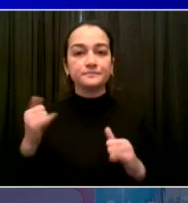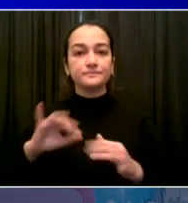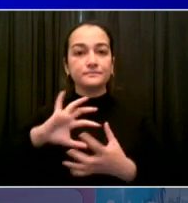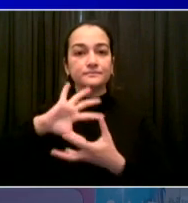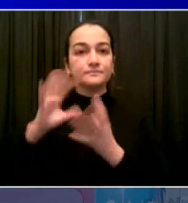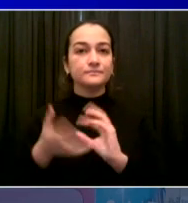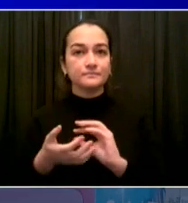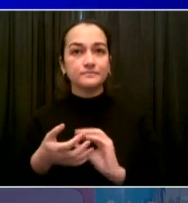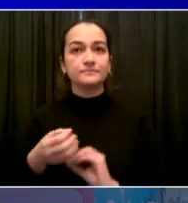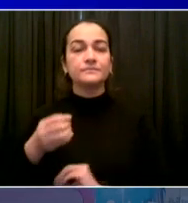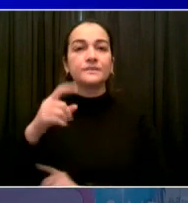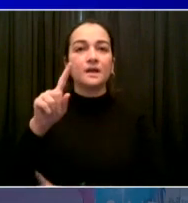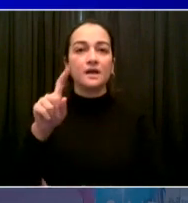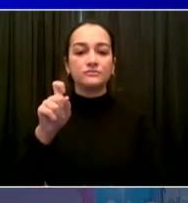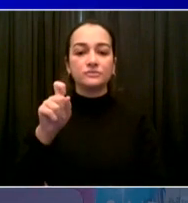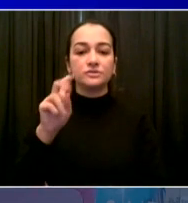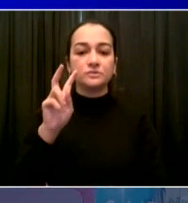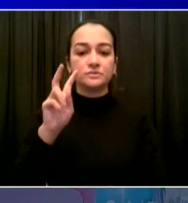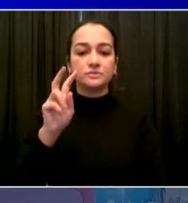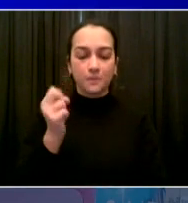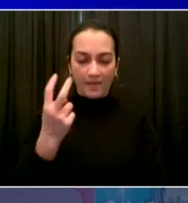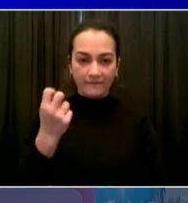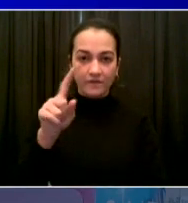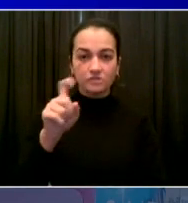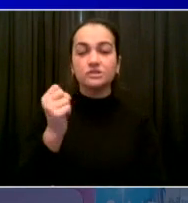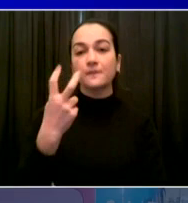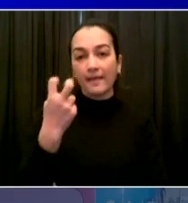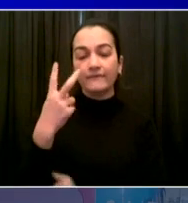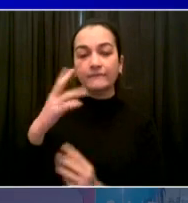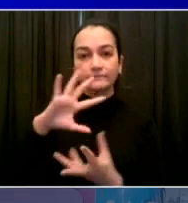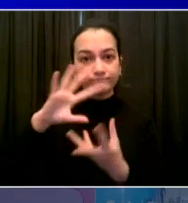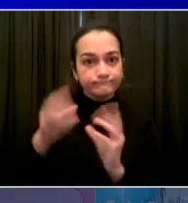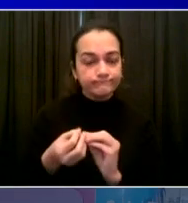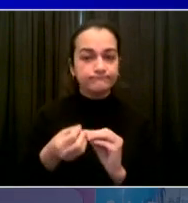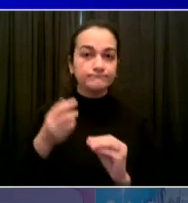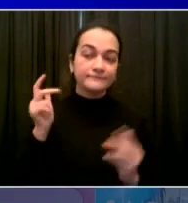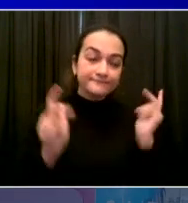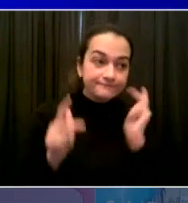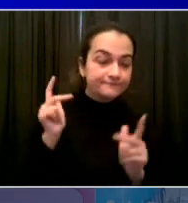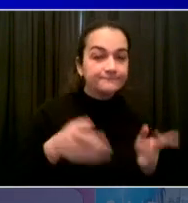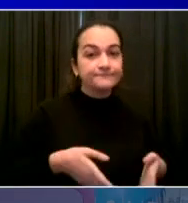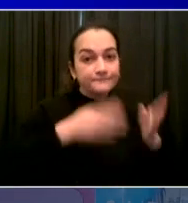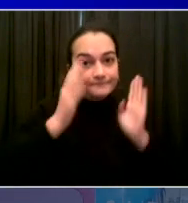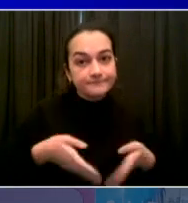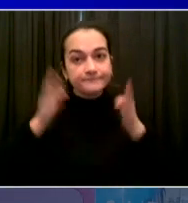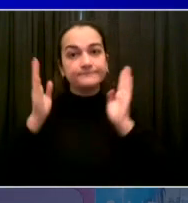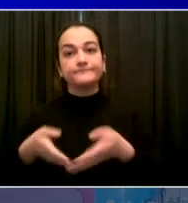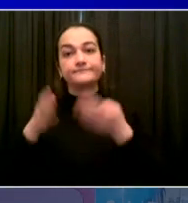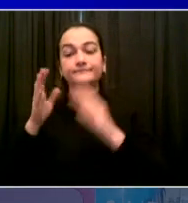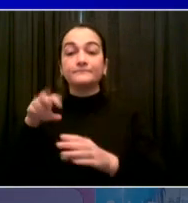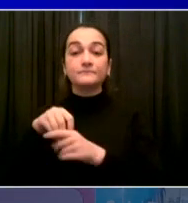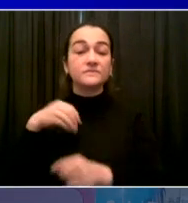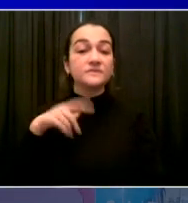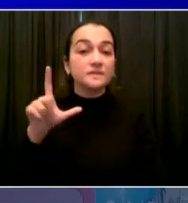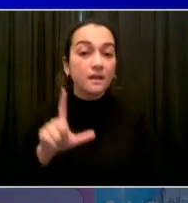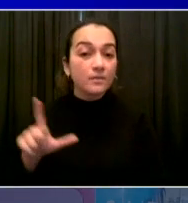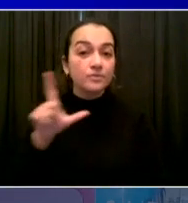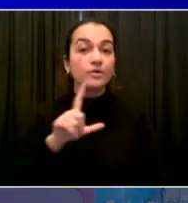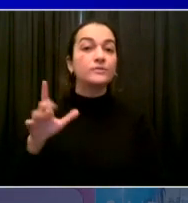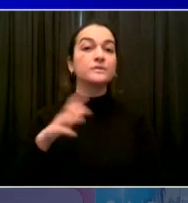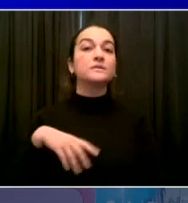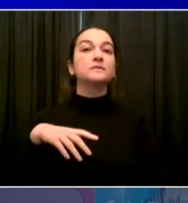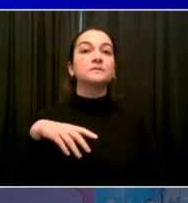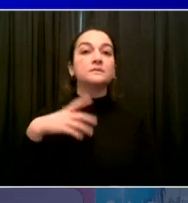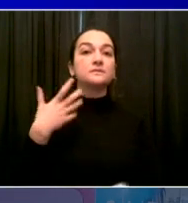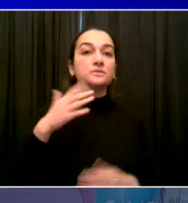settings, schools, libraries, community centers, you name it. So there'll be 112 test sites up by the end of this week. To